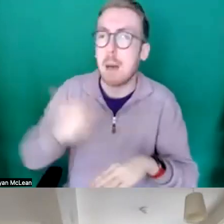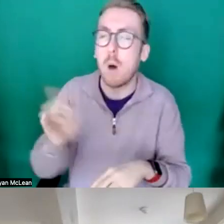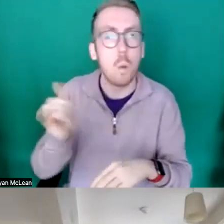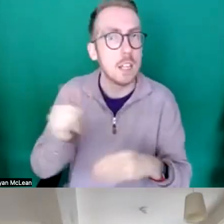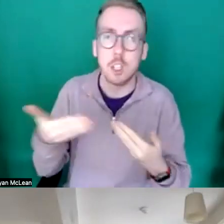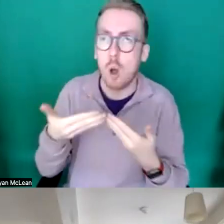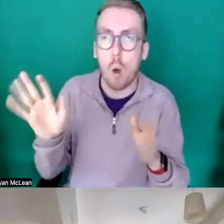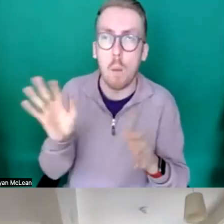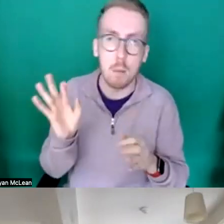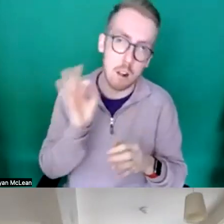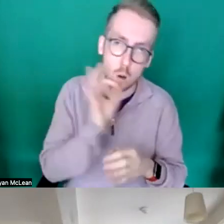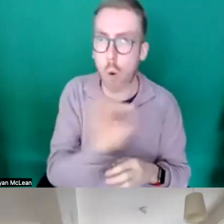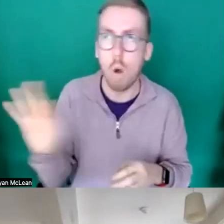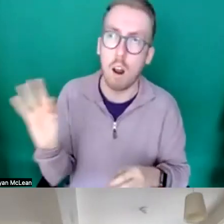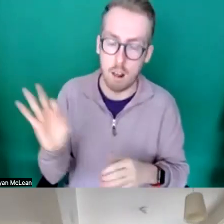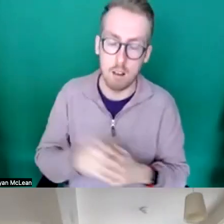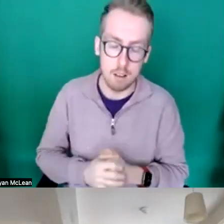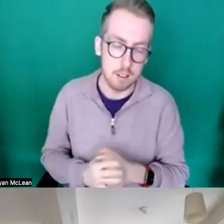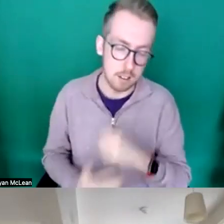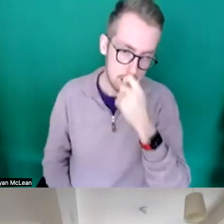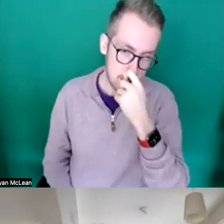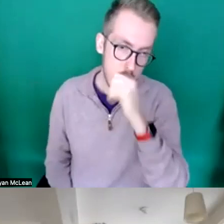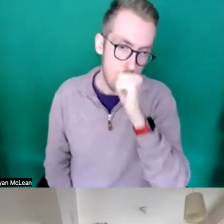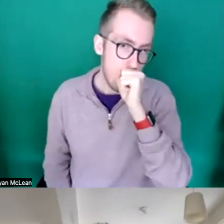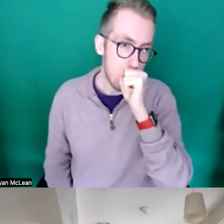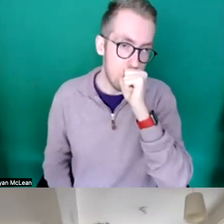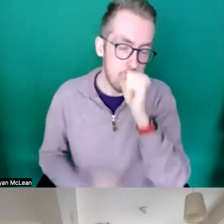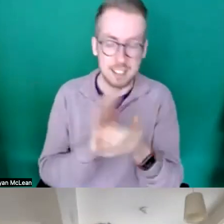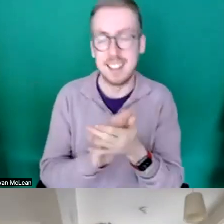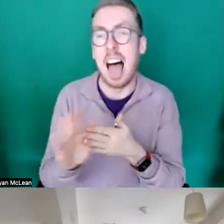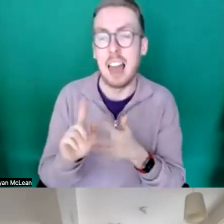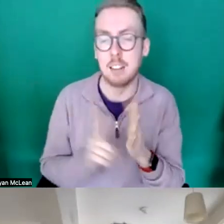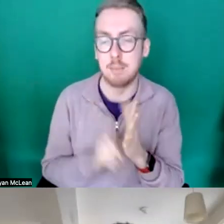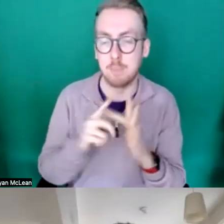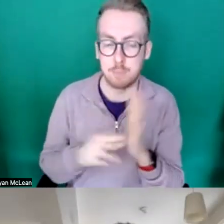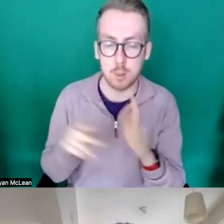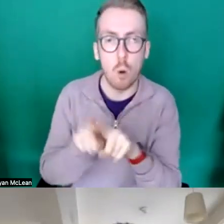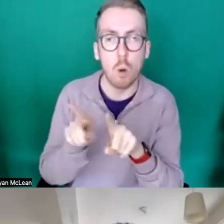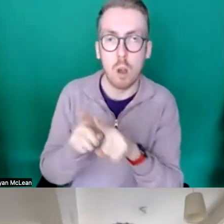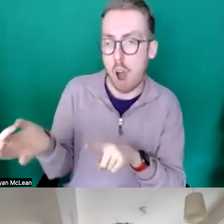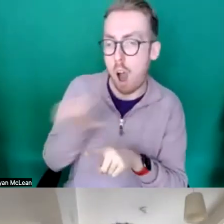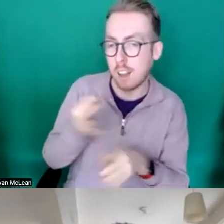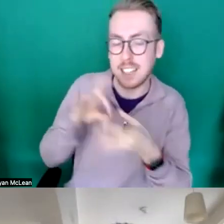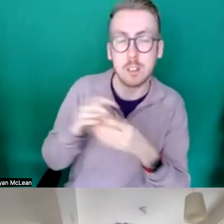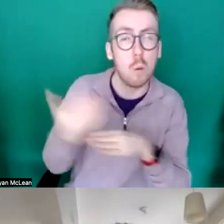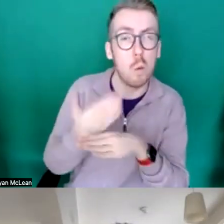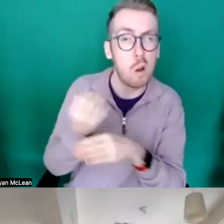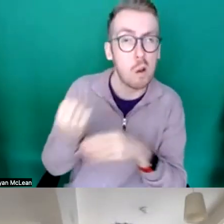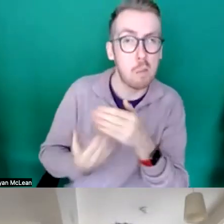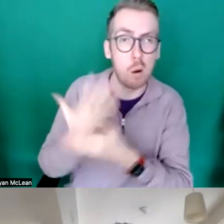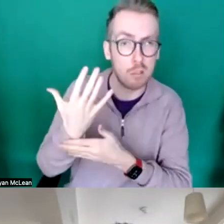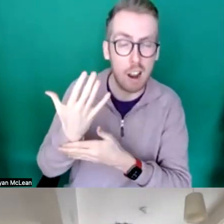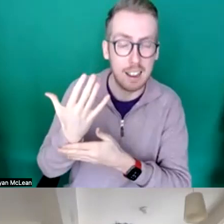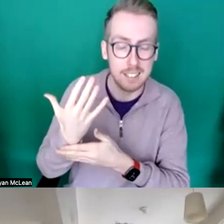um helen was also asking around work in progress kind of sharing so um